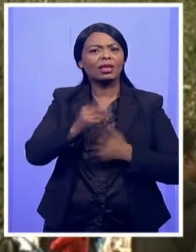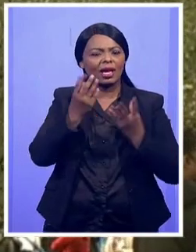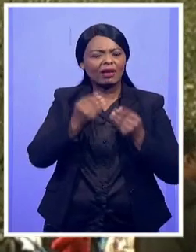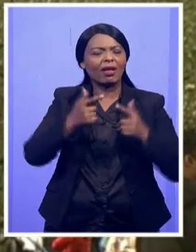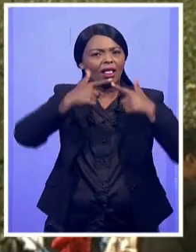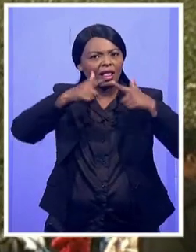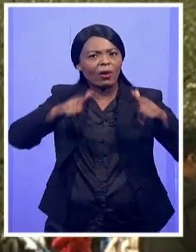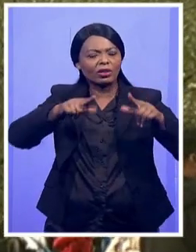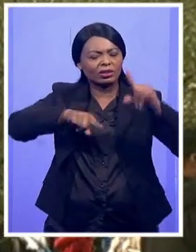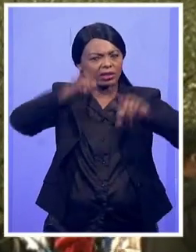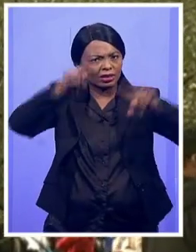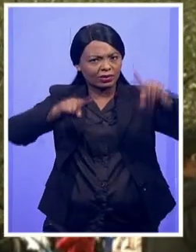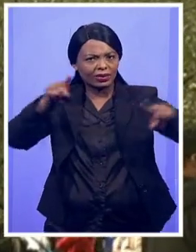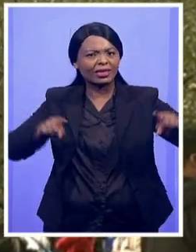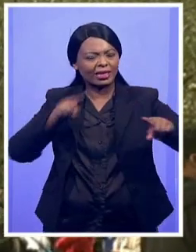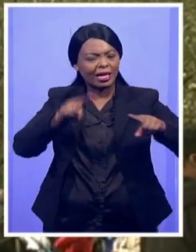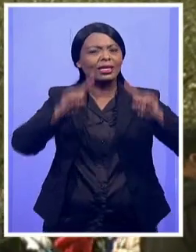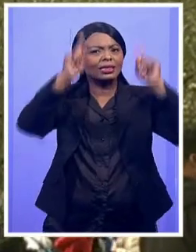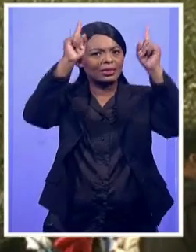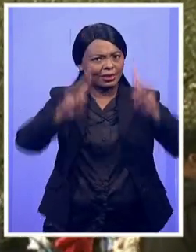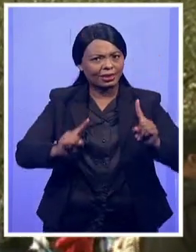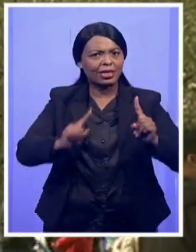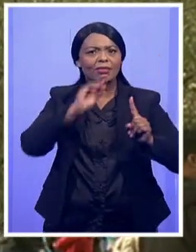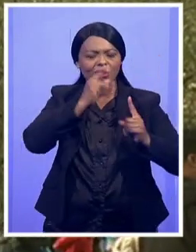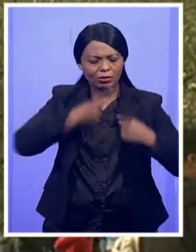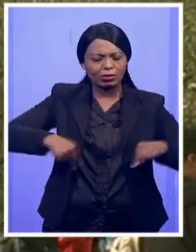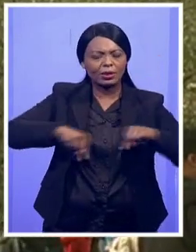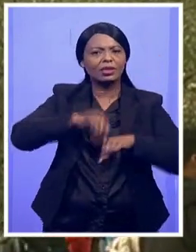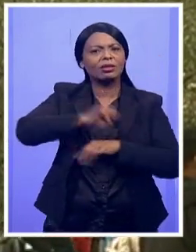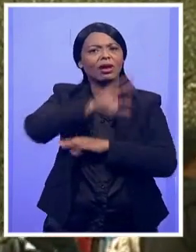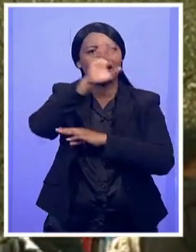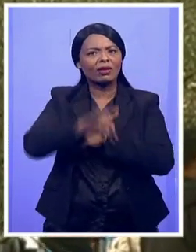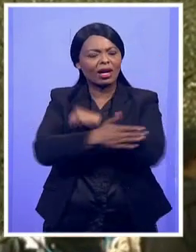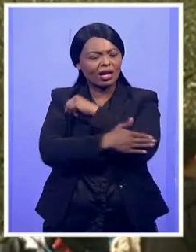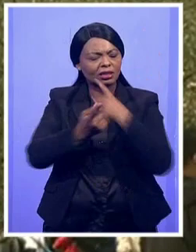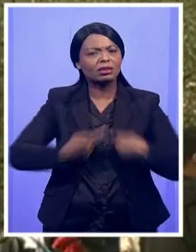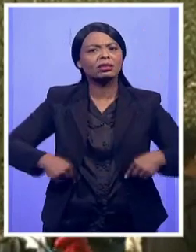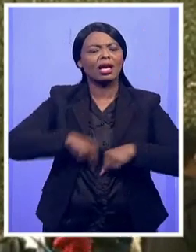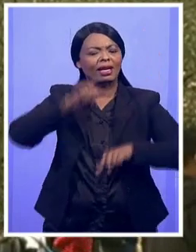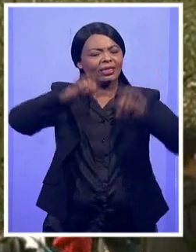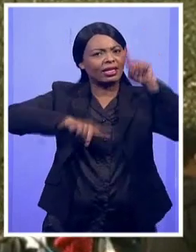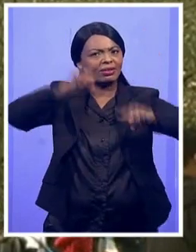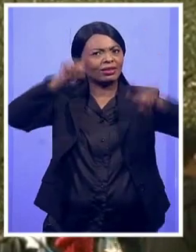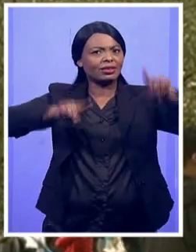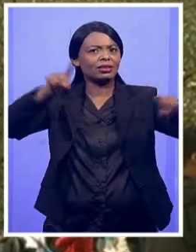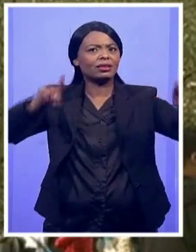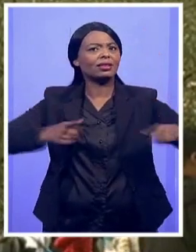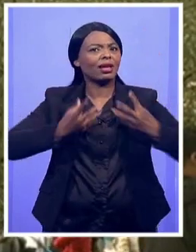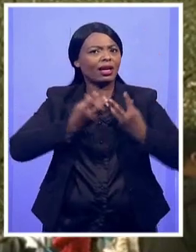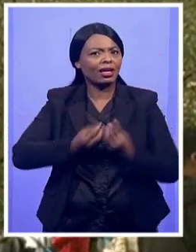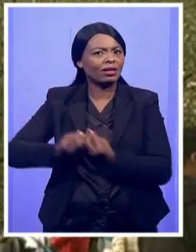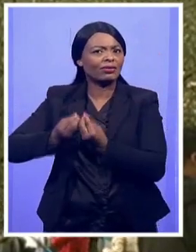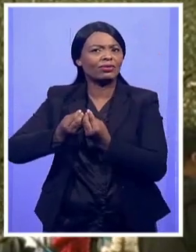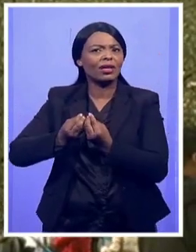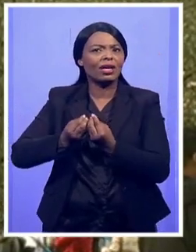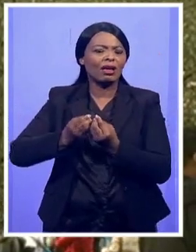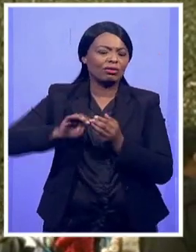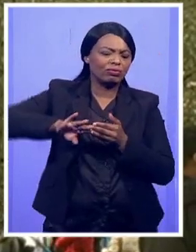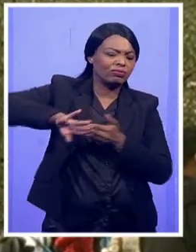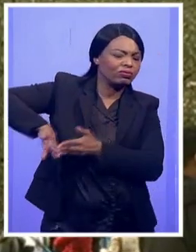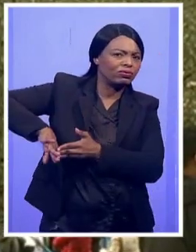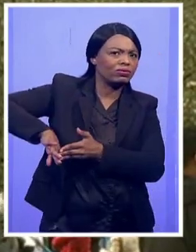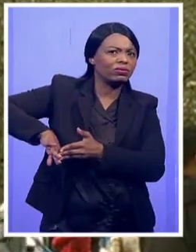of who we are as South Africans. We are in this diverse country, and it's amazing. So, denying any of the languages is actually just denying